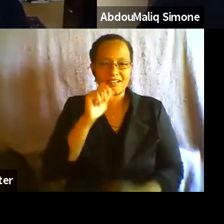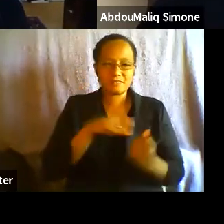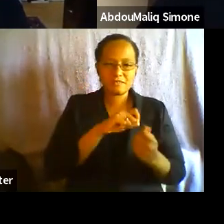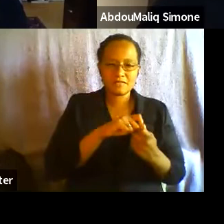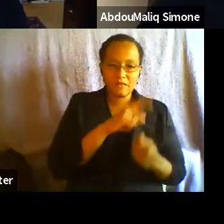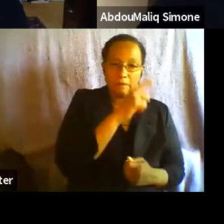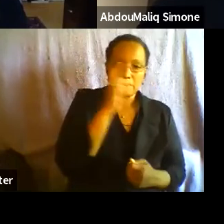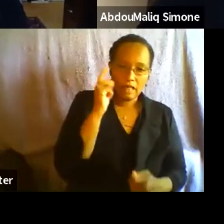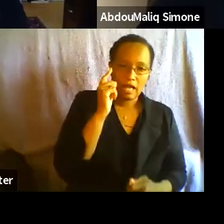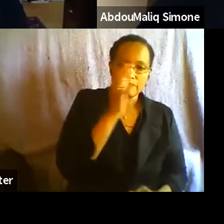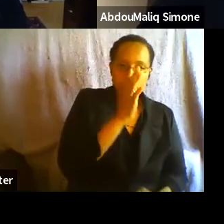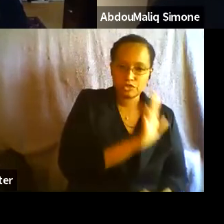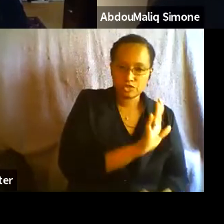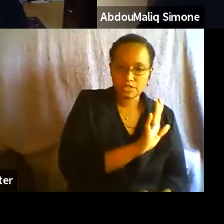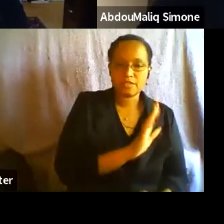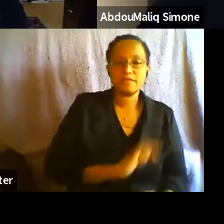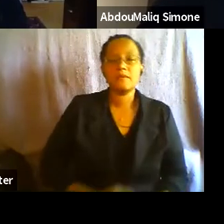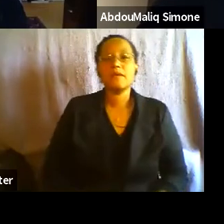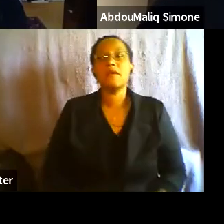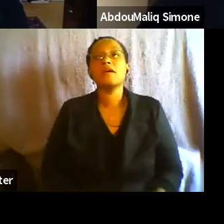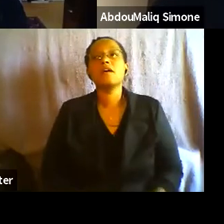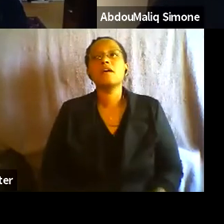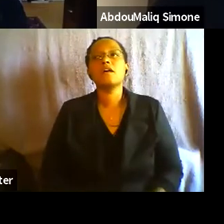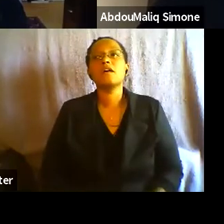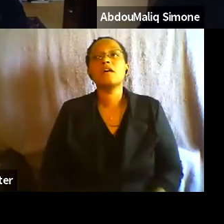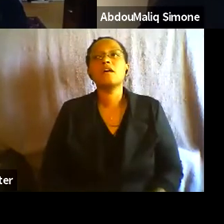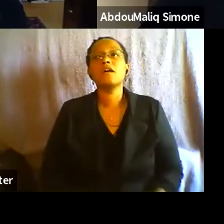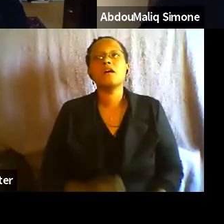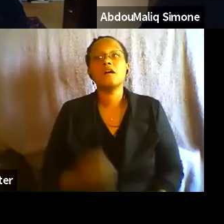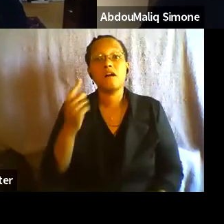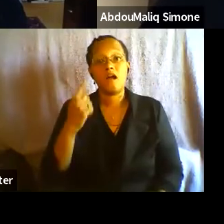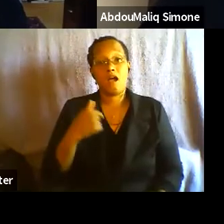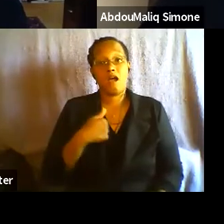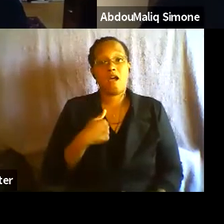And yet, because of how I was formed in this world,